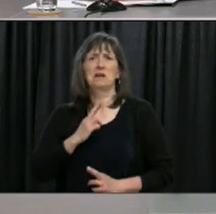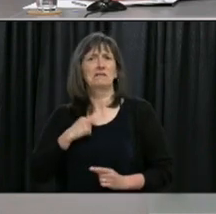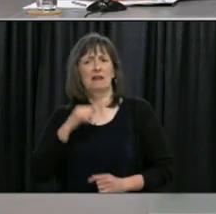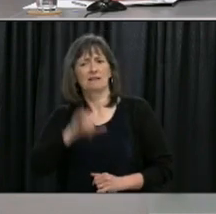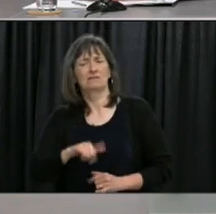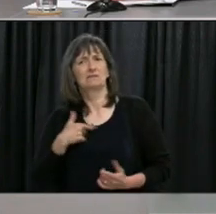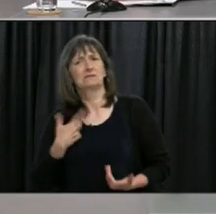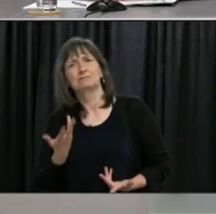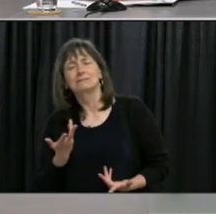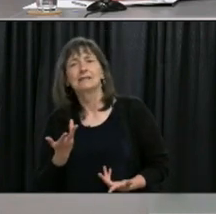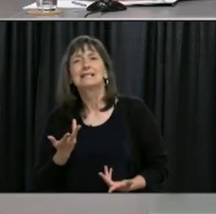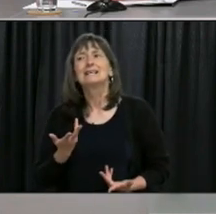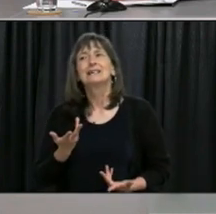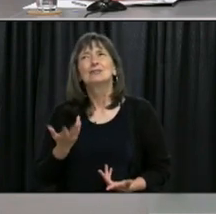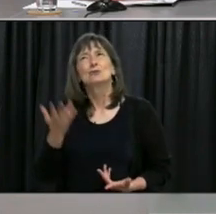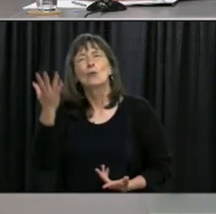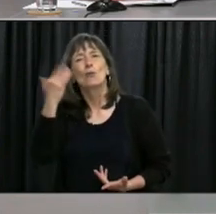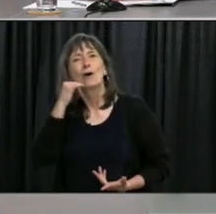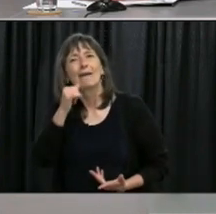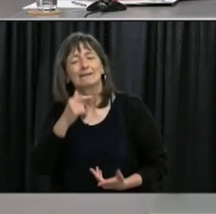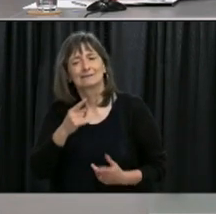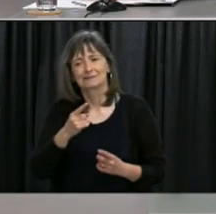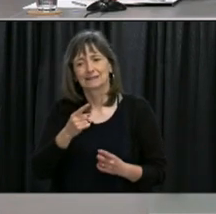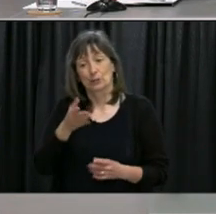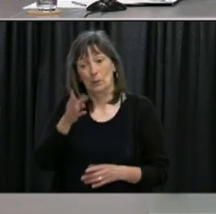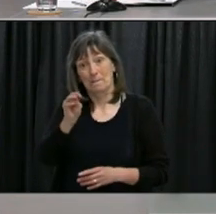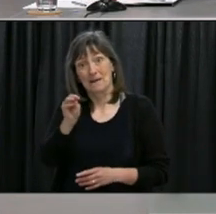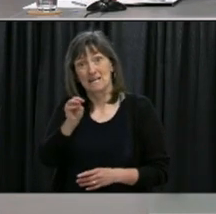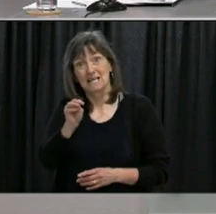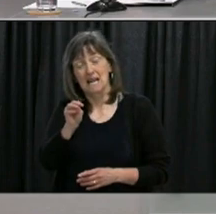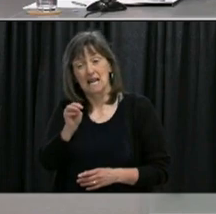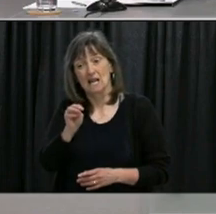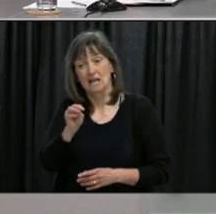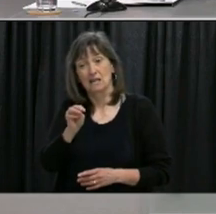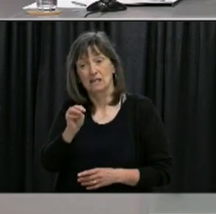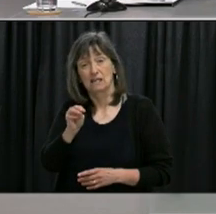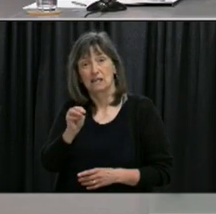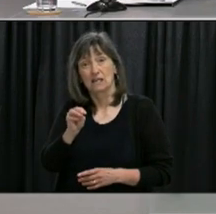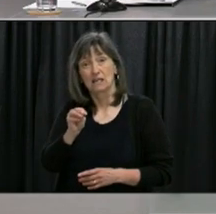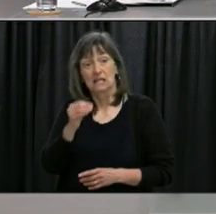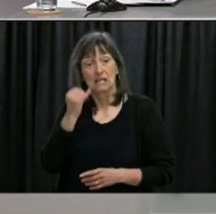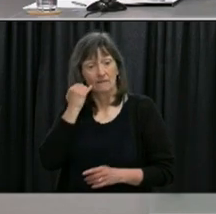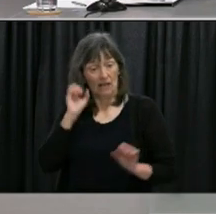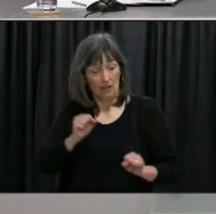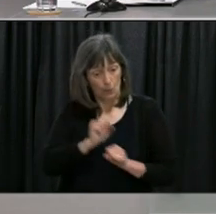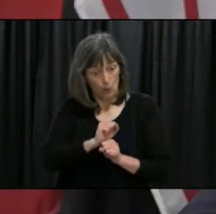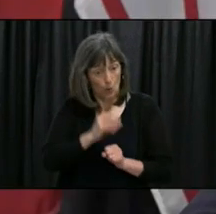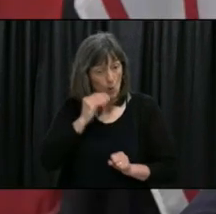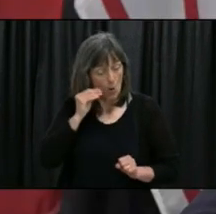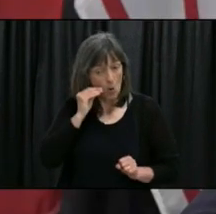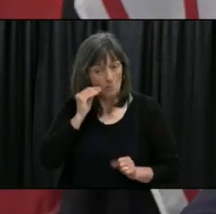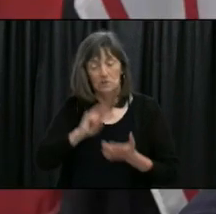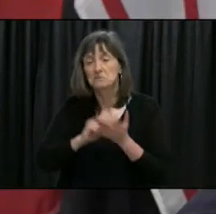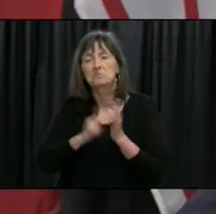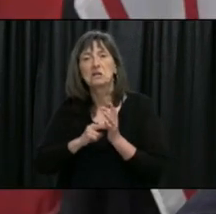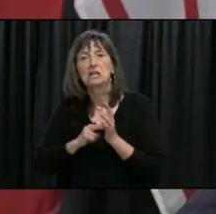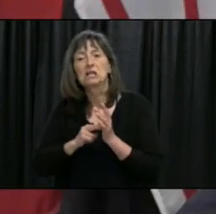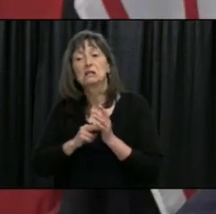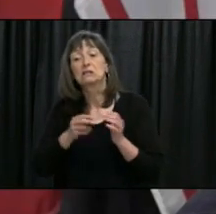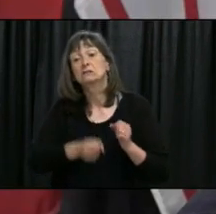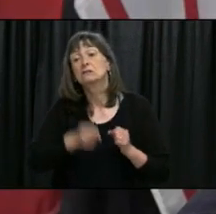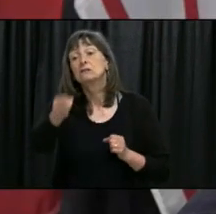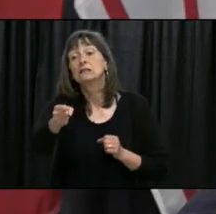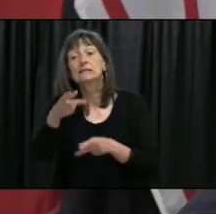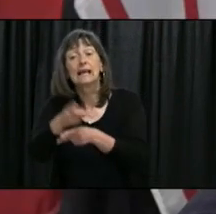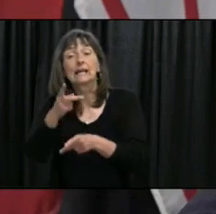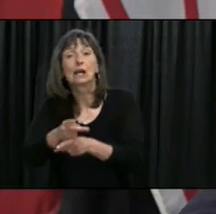they can't put their child back in daycare as long as they're still able to work from home well right now with the